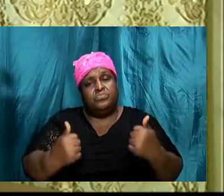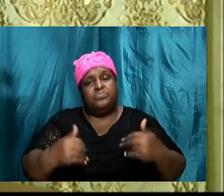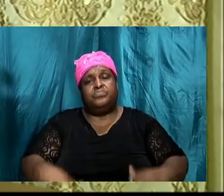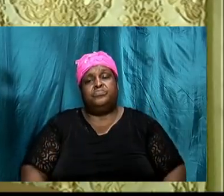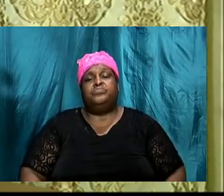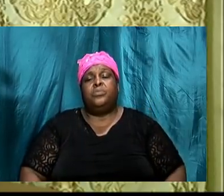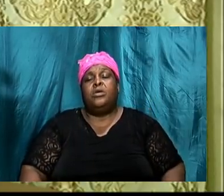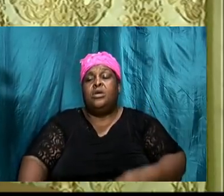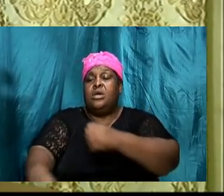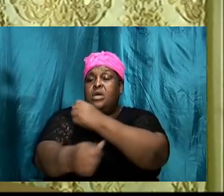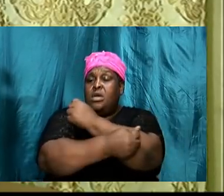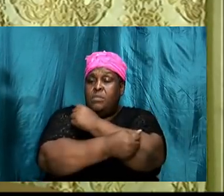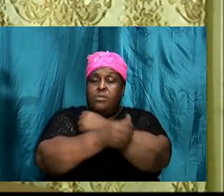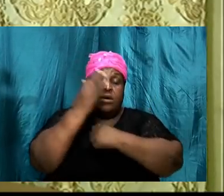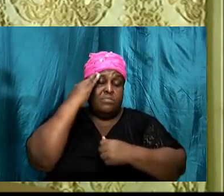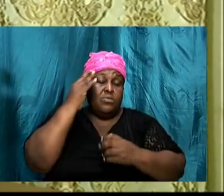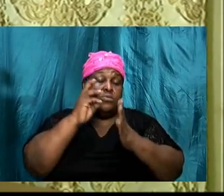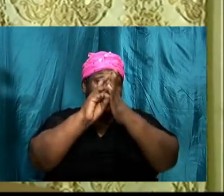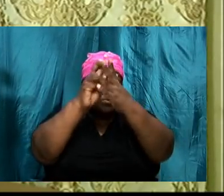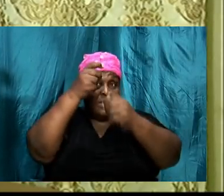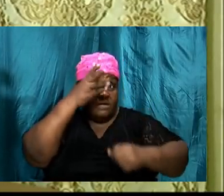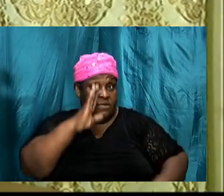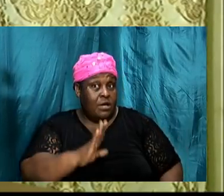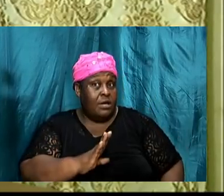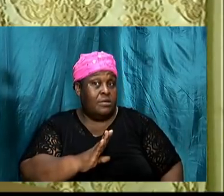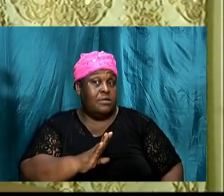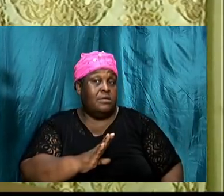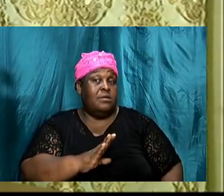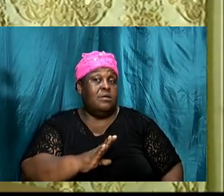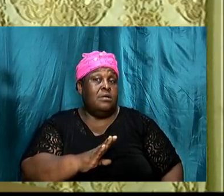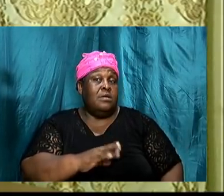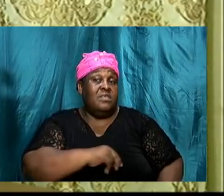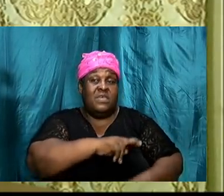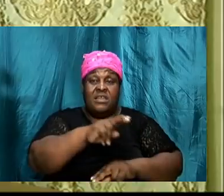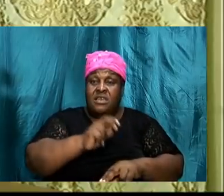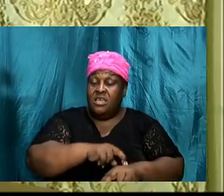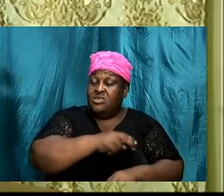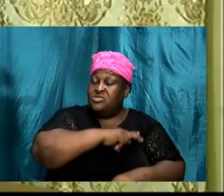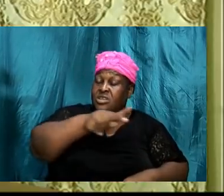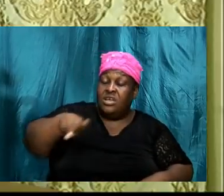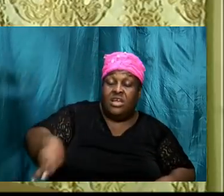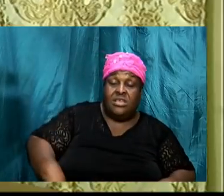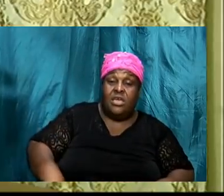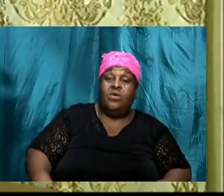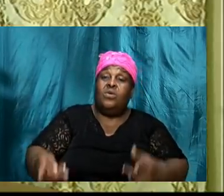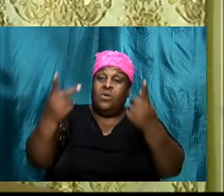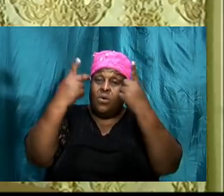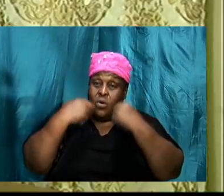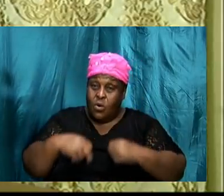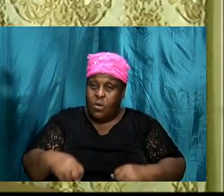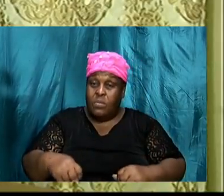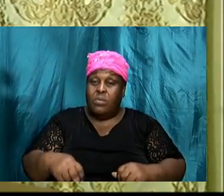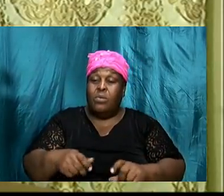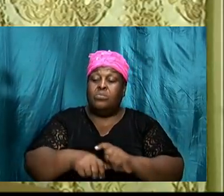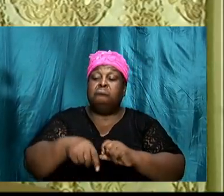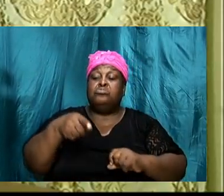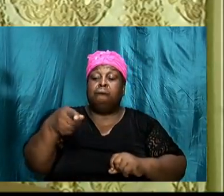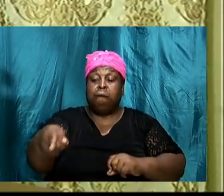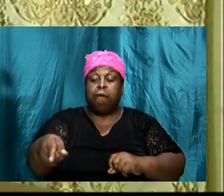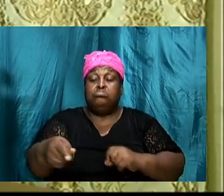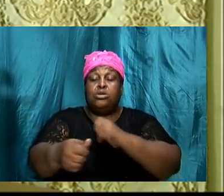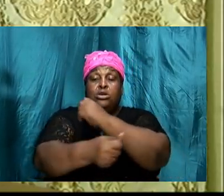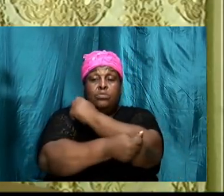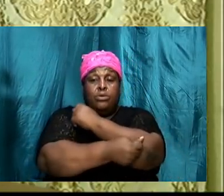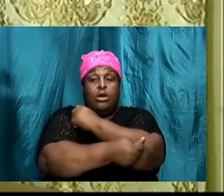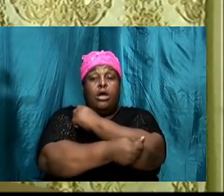Abraham knew the will of God that nations and king were going to come out of his lines and that